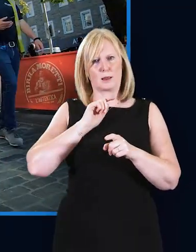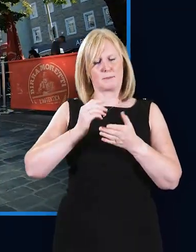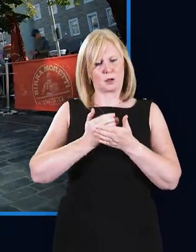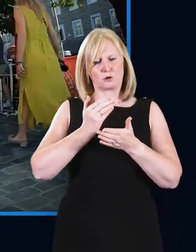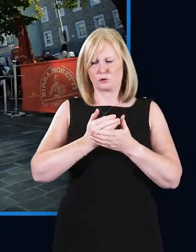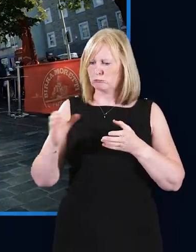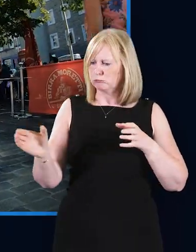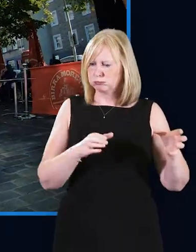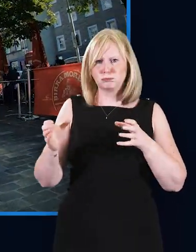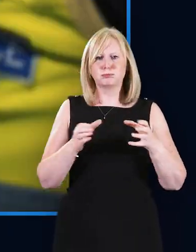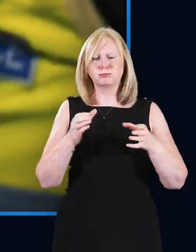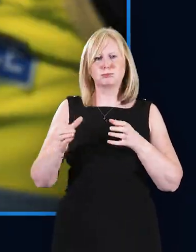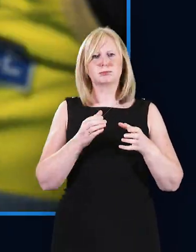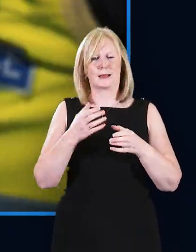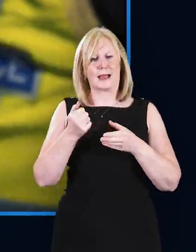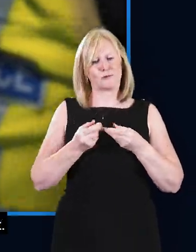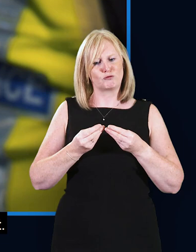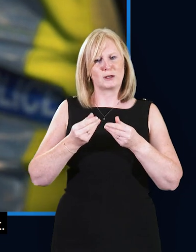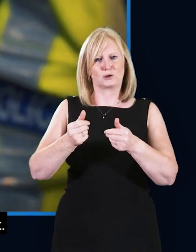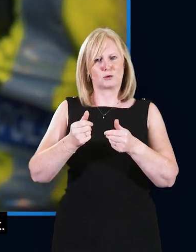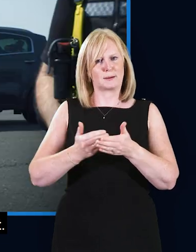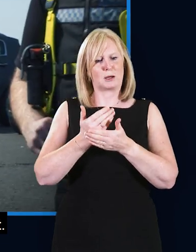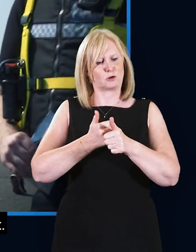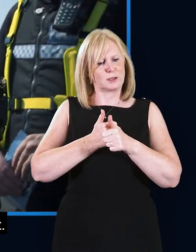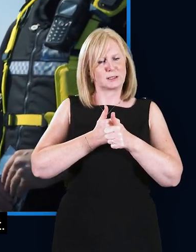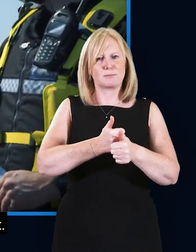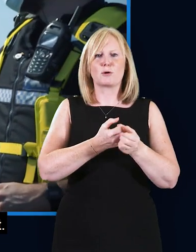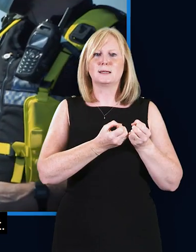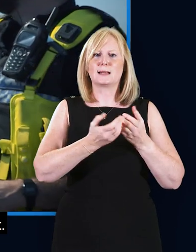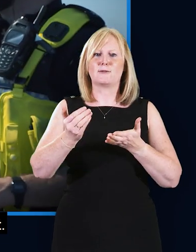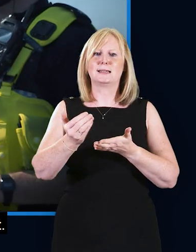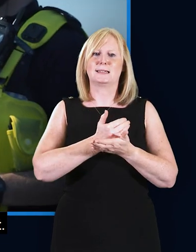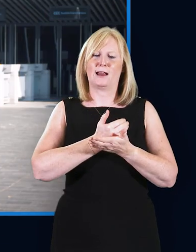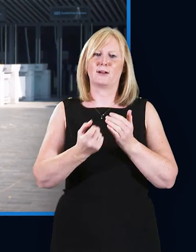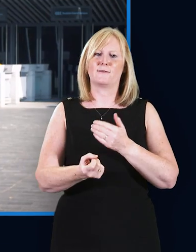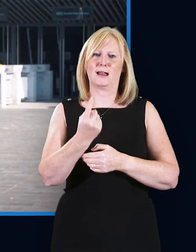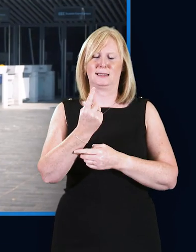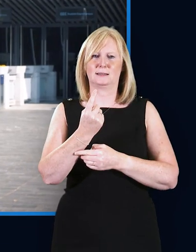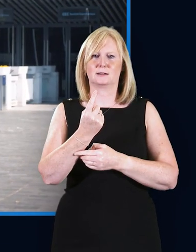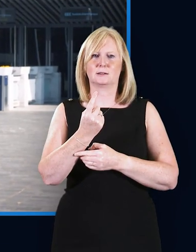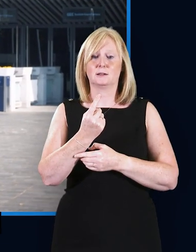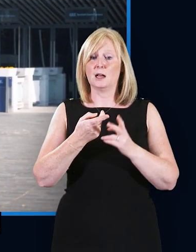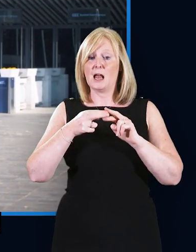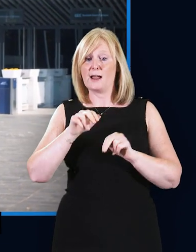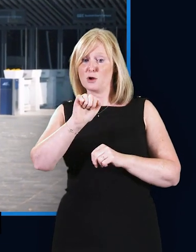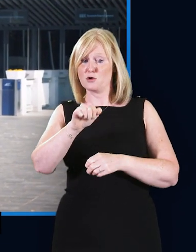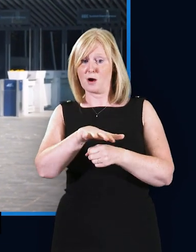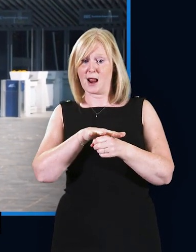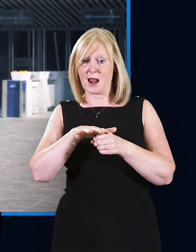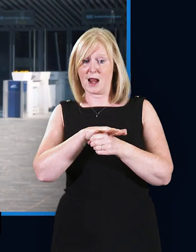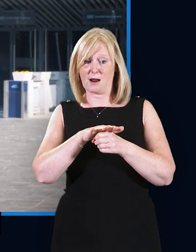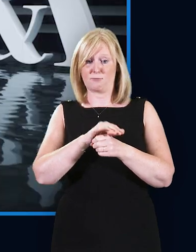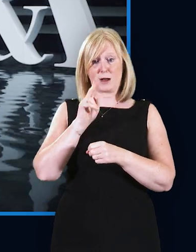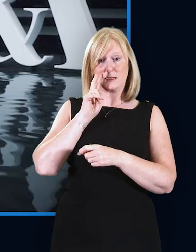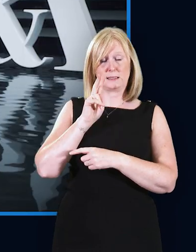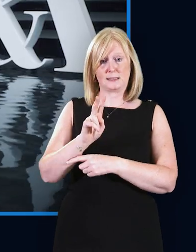and tactics at our disposal to make sure that we support the delivery of a safe and secure event. If there's a Project Servitor deployment taking place